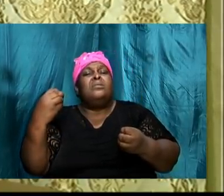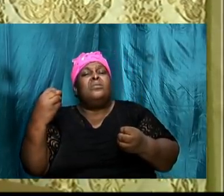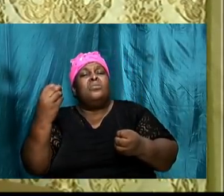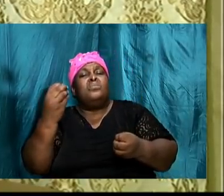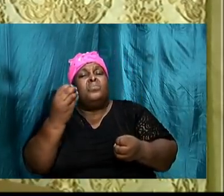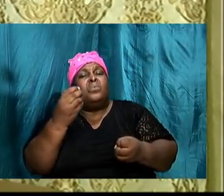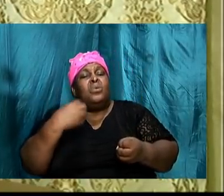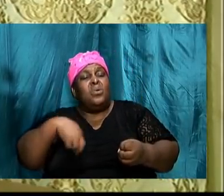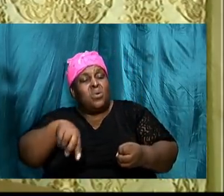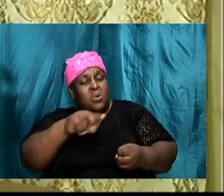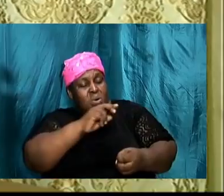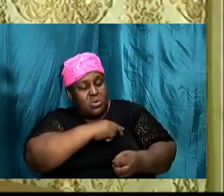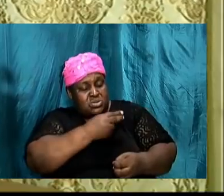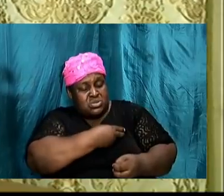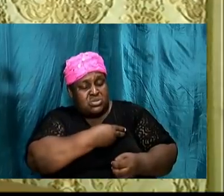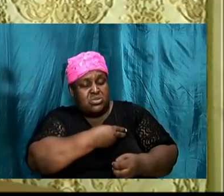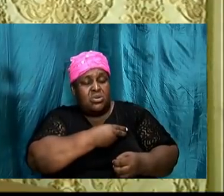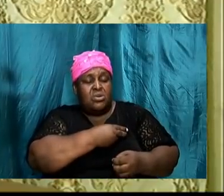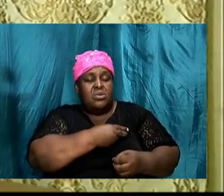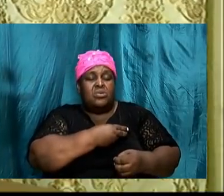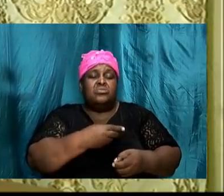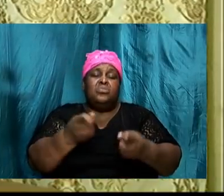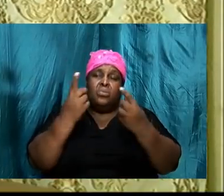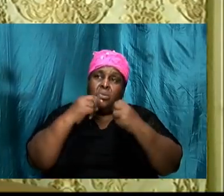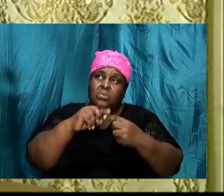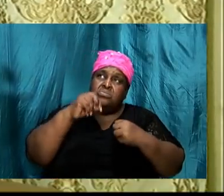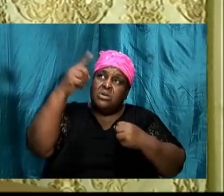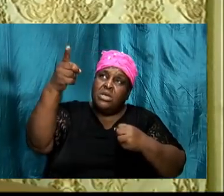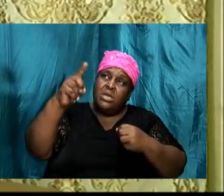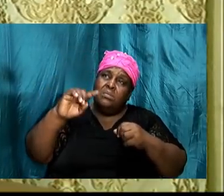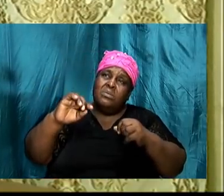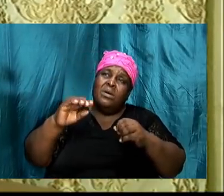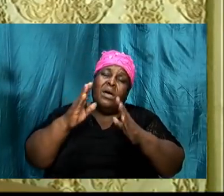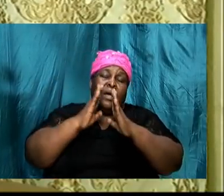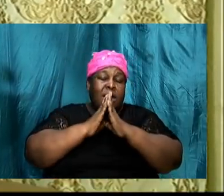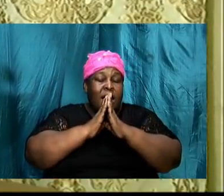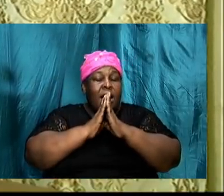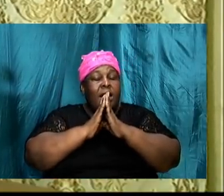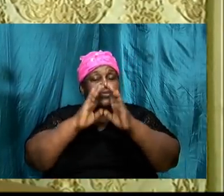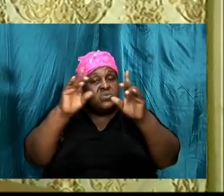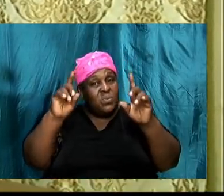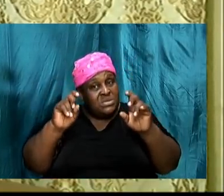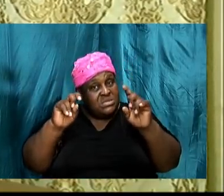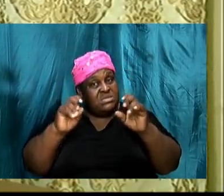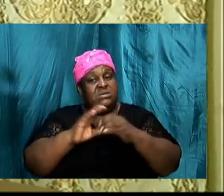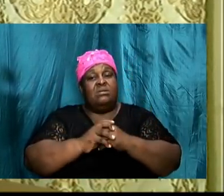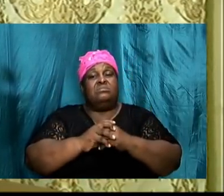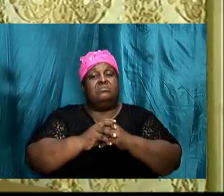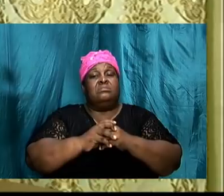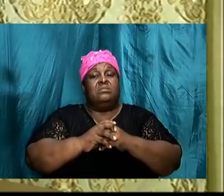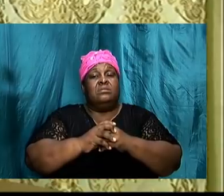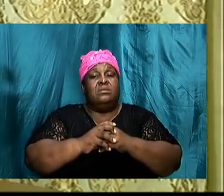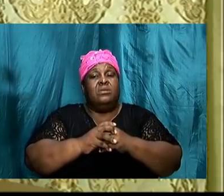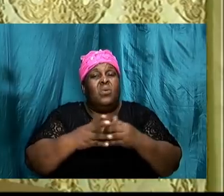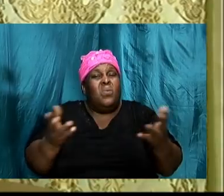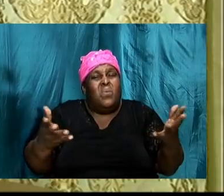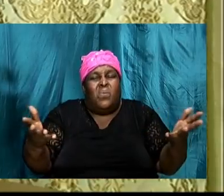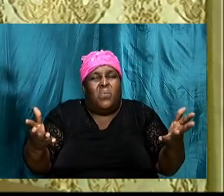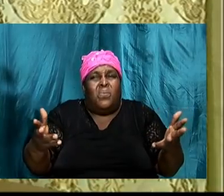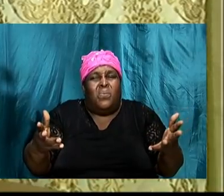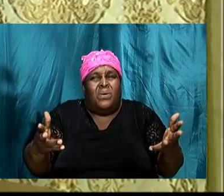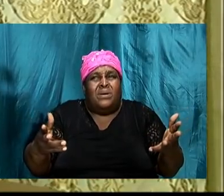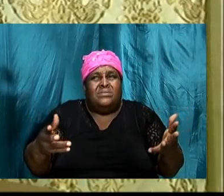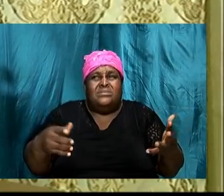you want me to handle this thing? How would you want me to move? What is it that you want me to do?